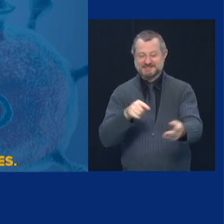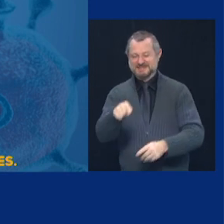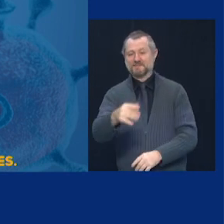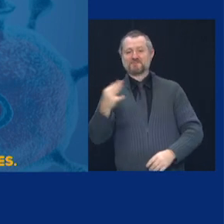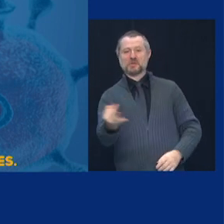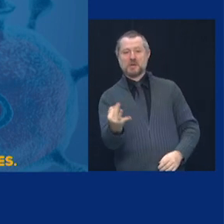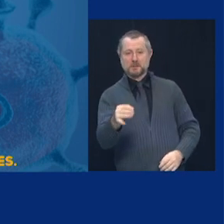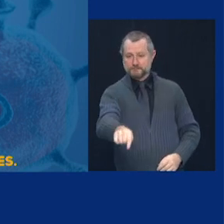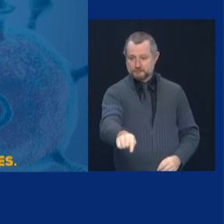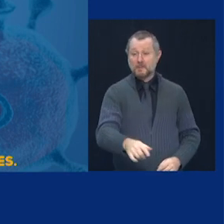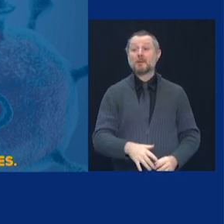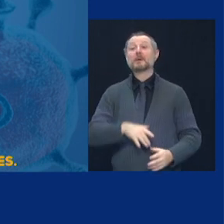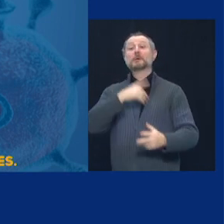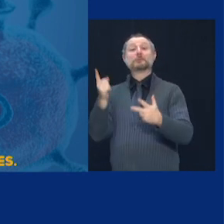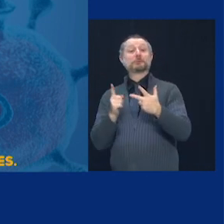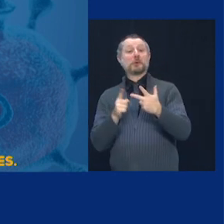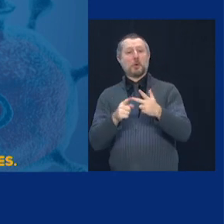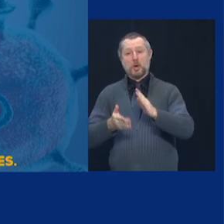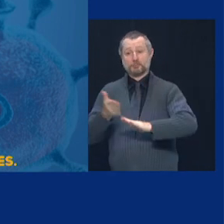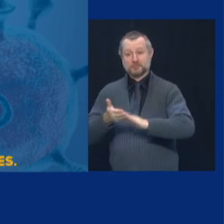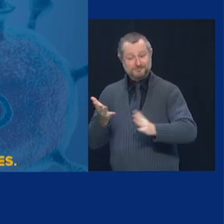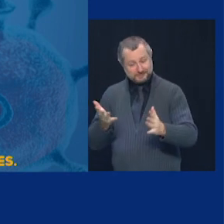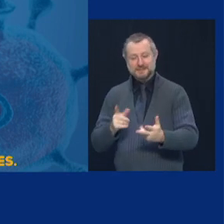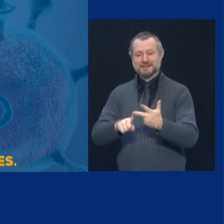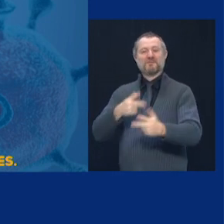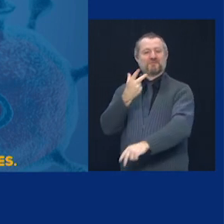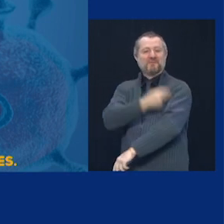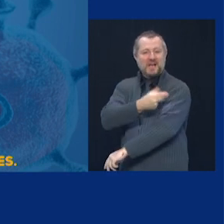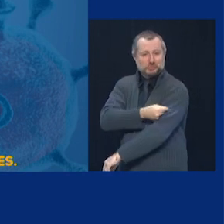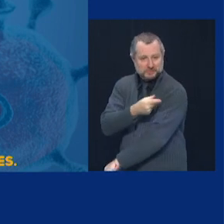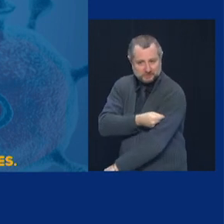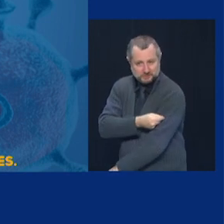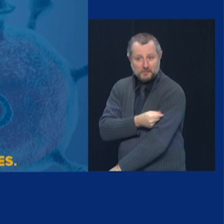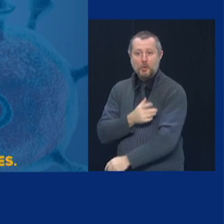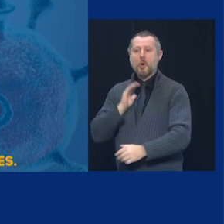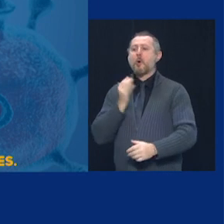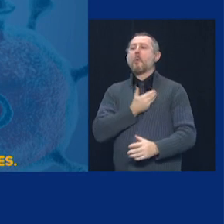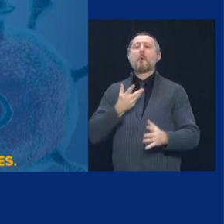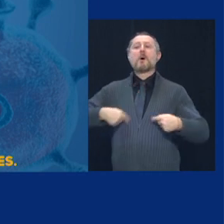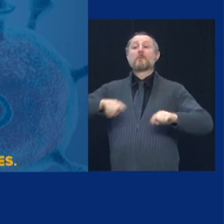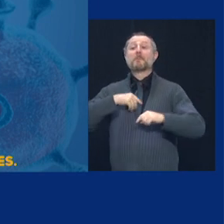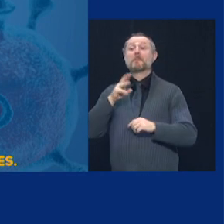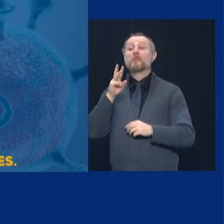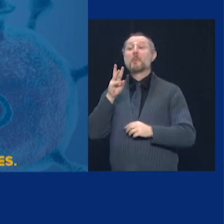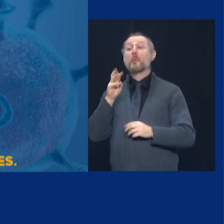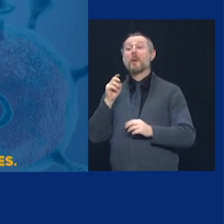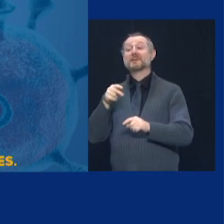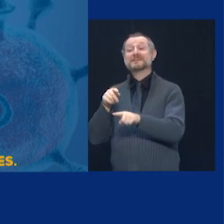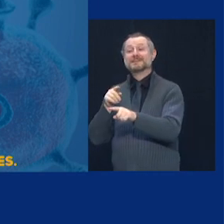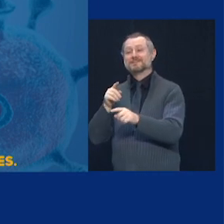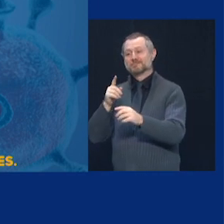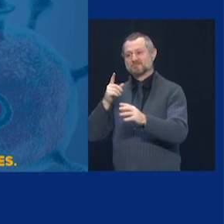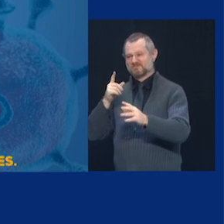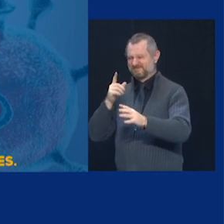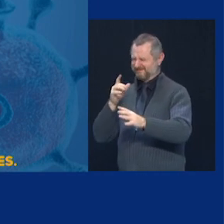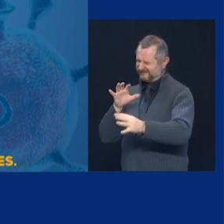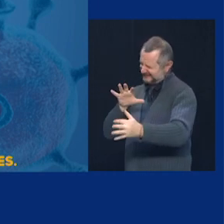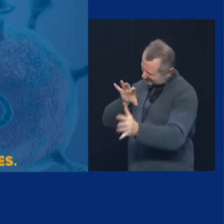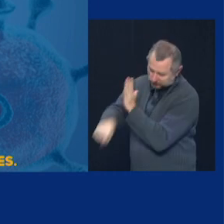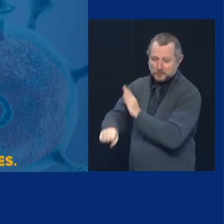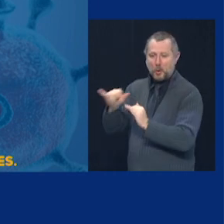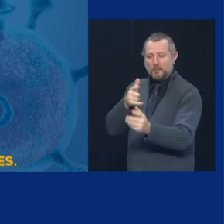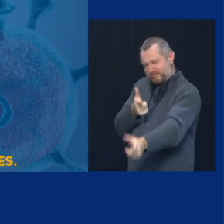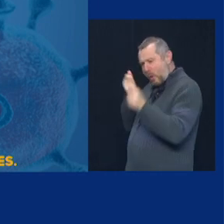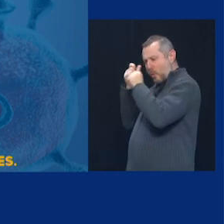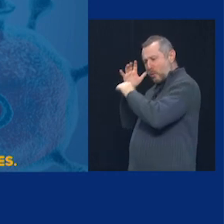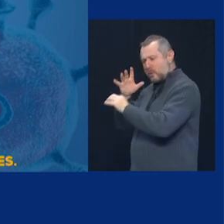vaccine, which is the weapon that will win the war. If people take it, if we get it produced, if we